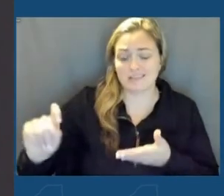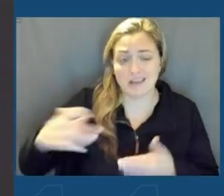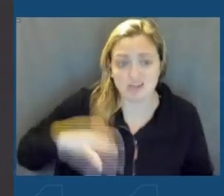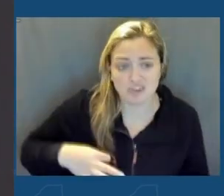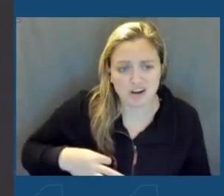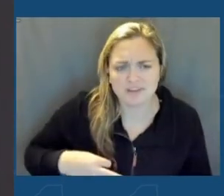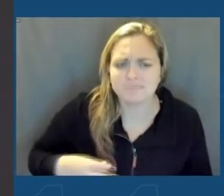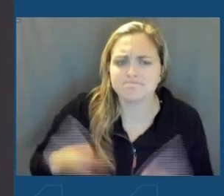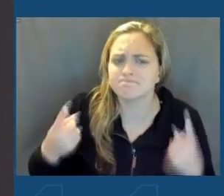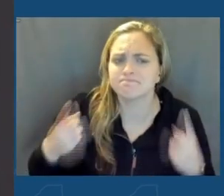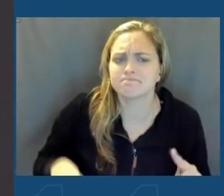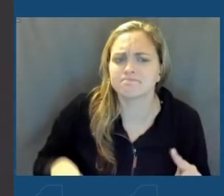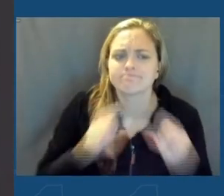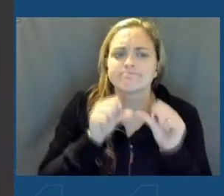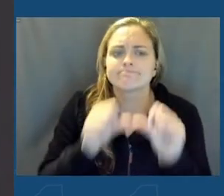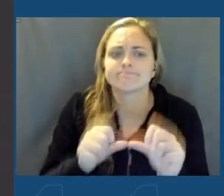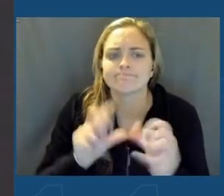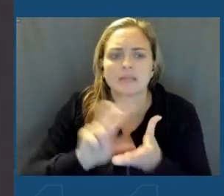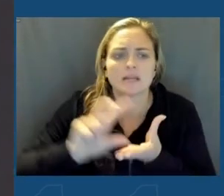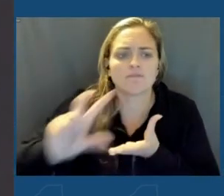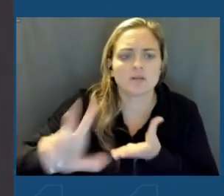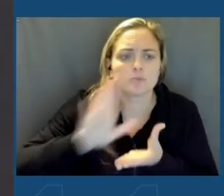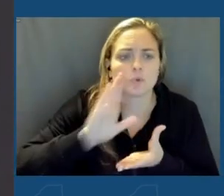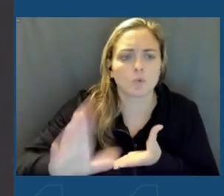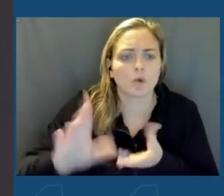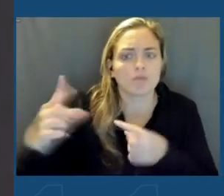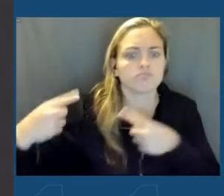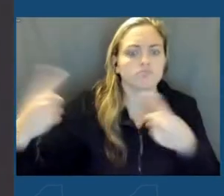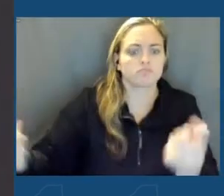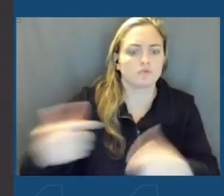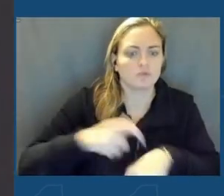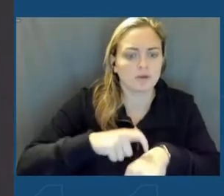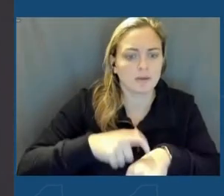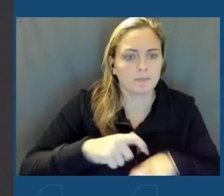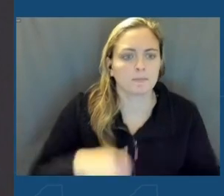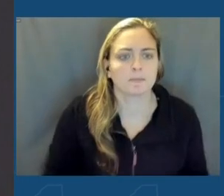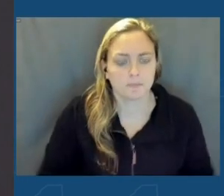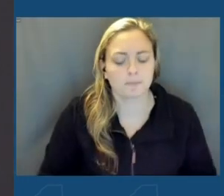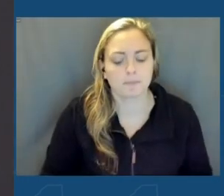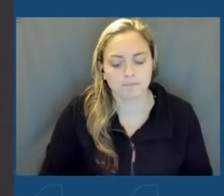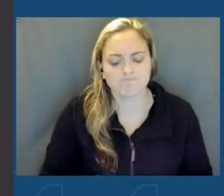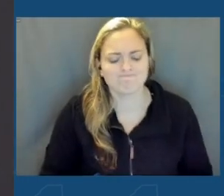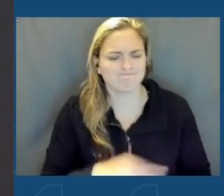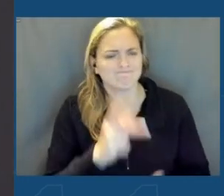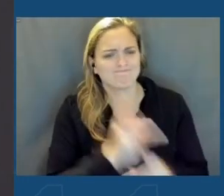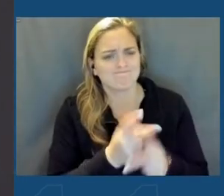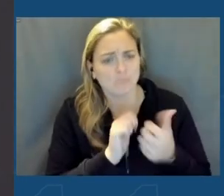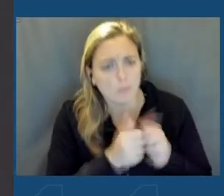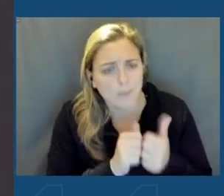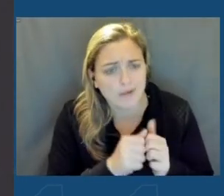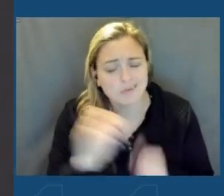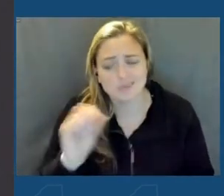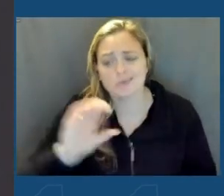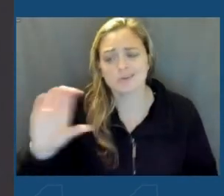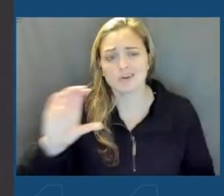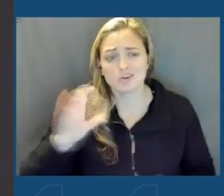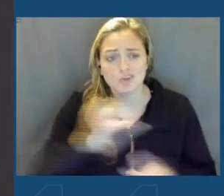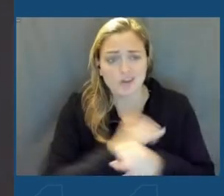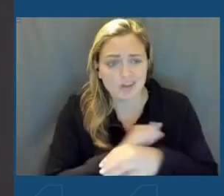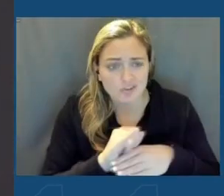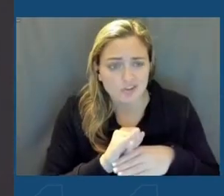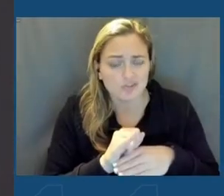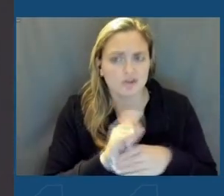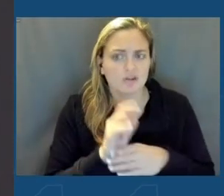will allow us to sustain that investment over time and keep a competitive semiconductor industry in the U.S.